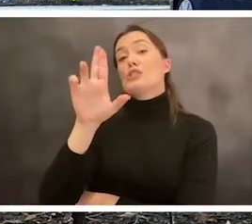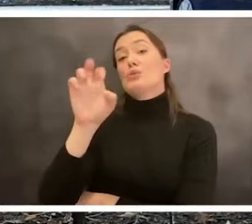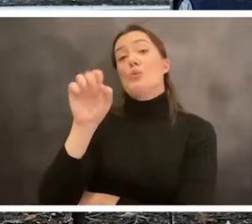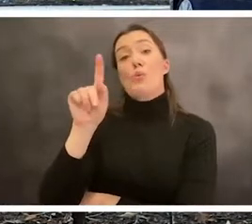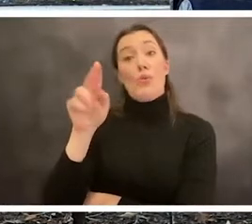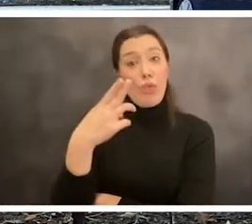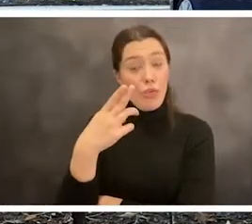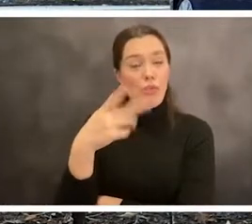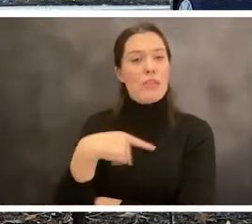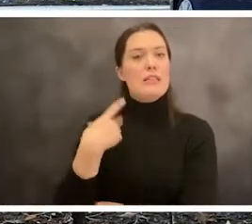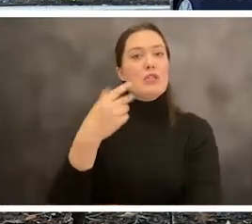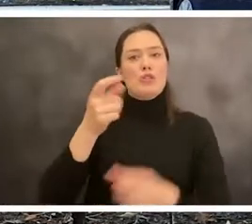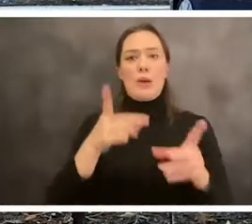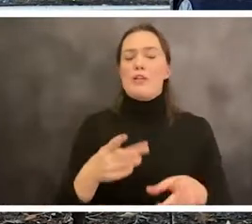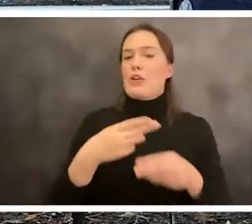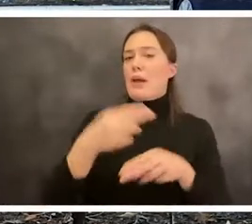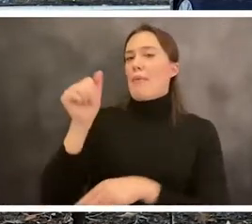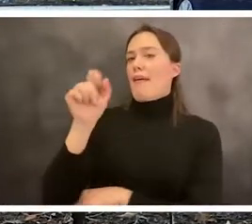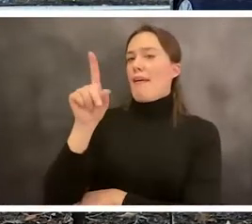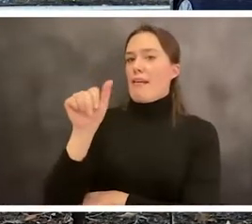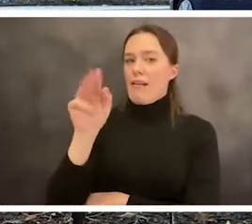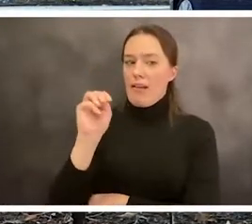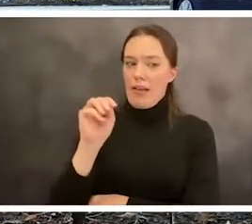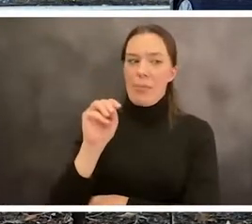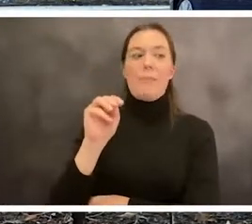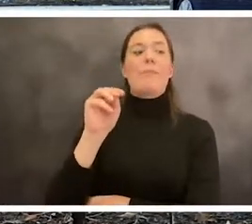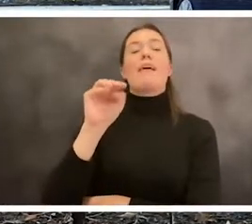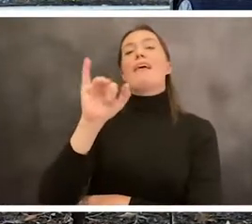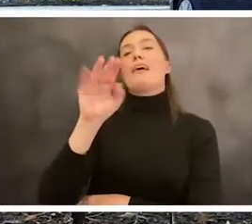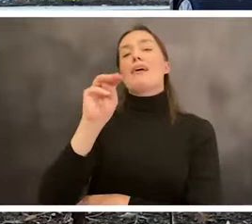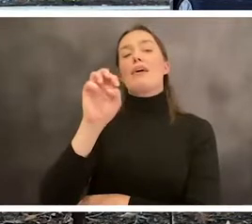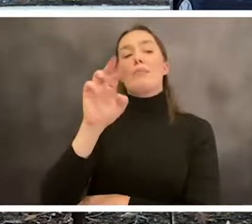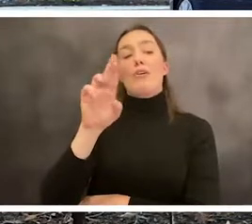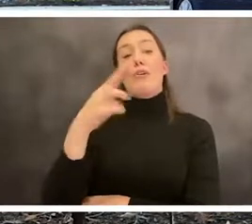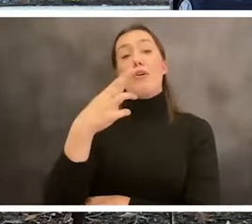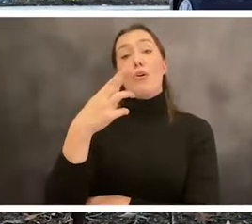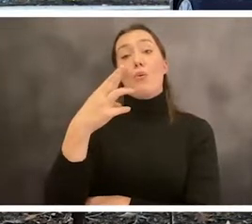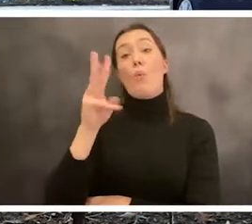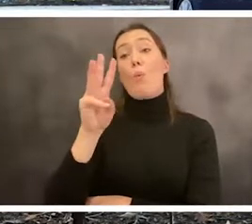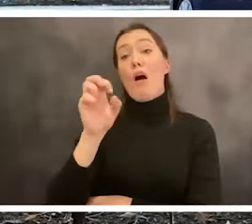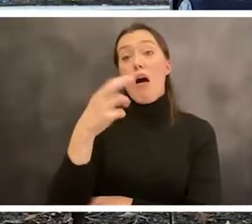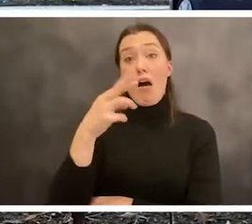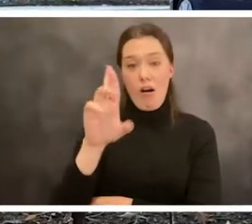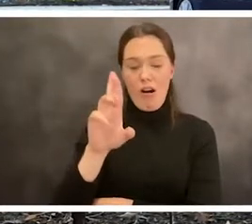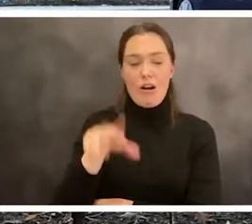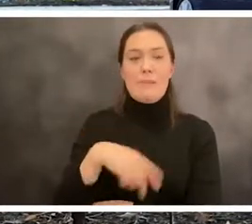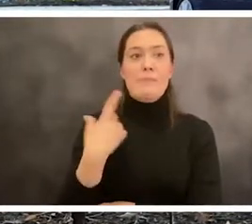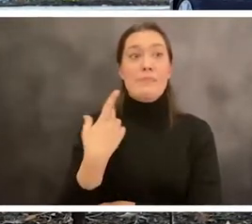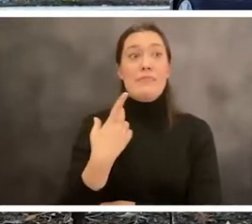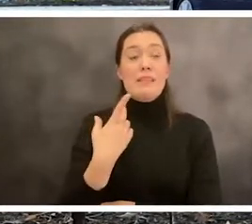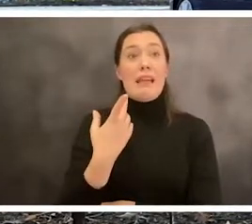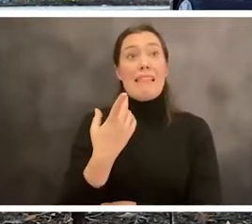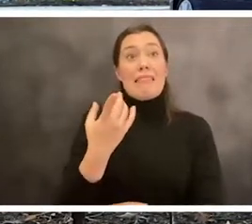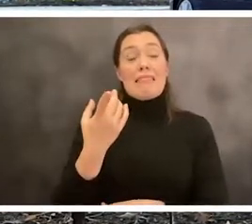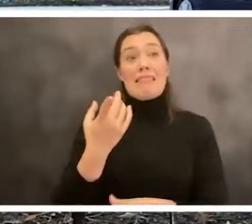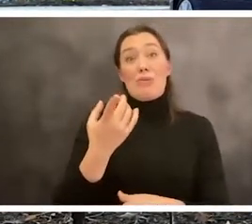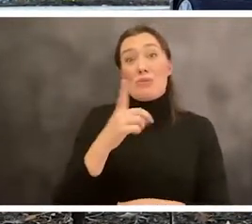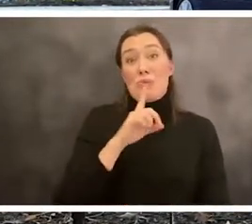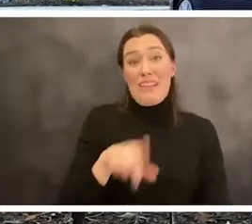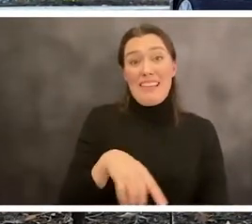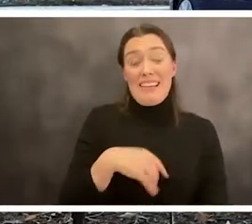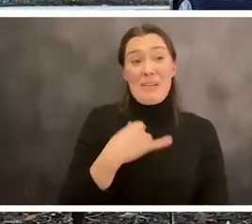And the last time I was in this building was on March 12th with the last dress rehearsal. was the only production